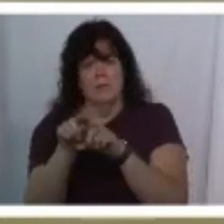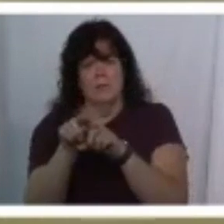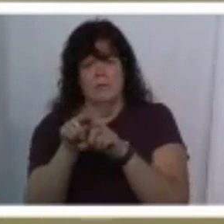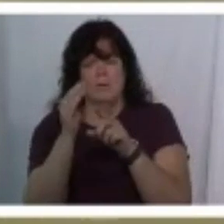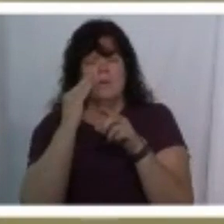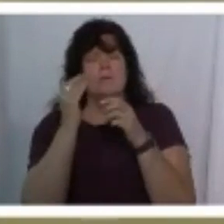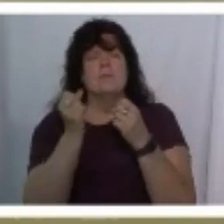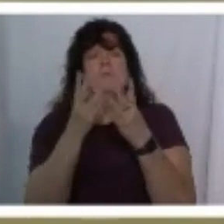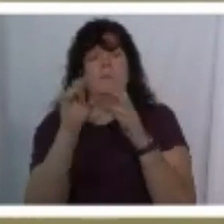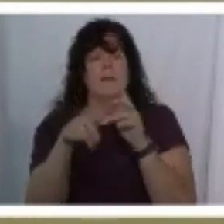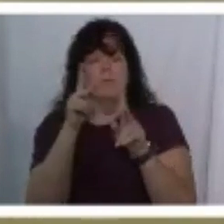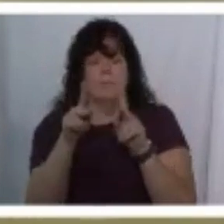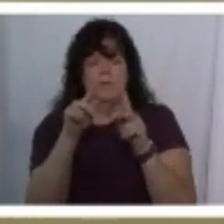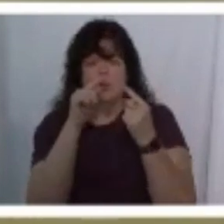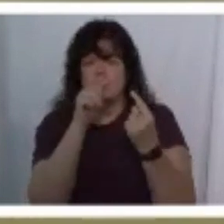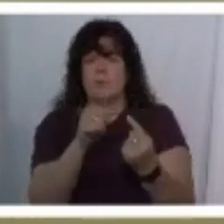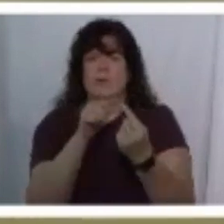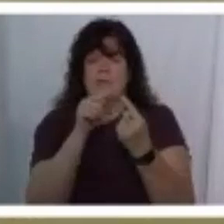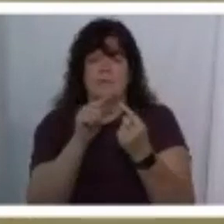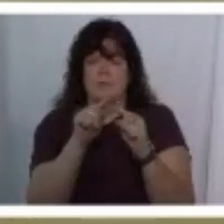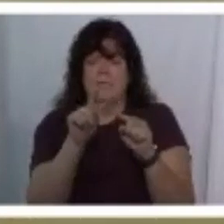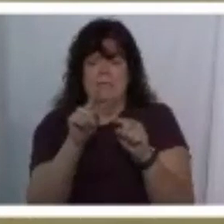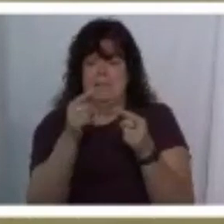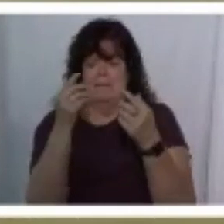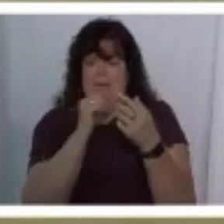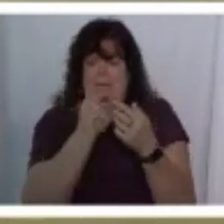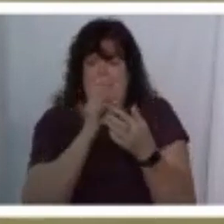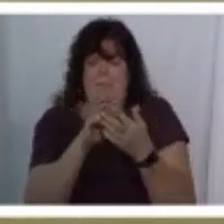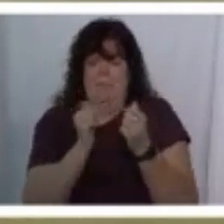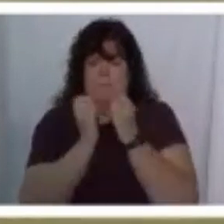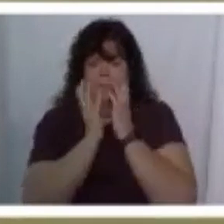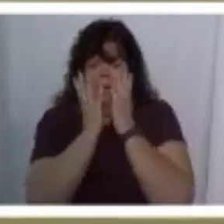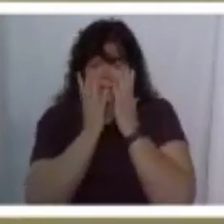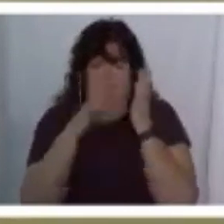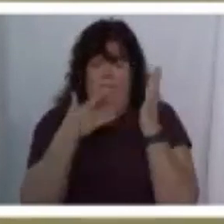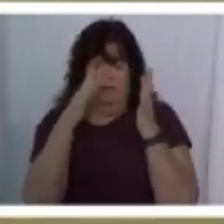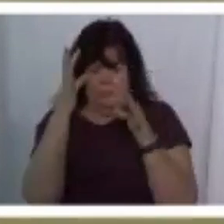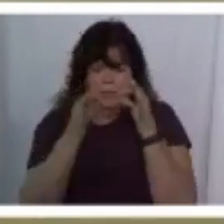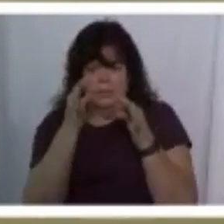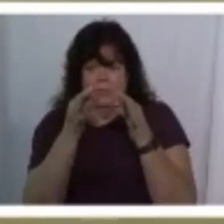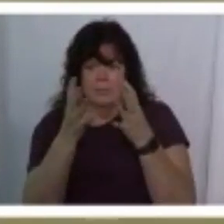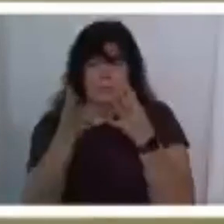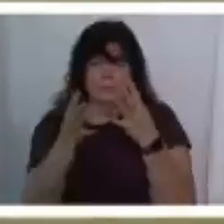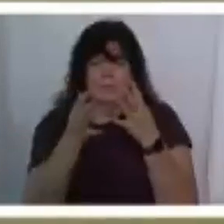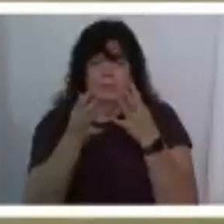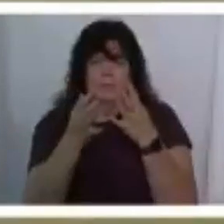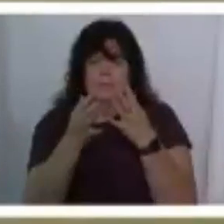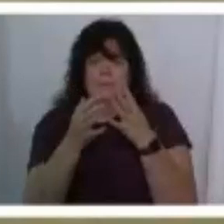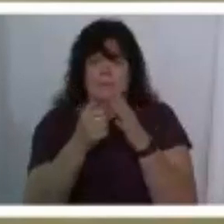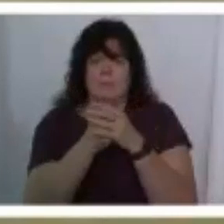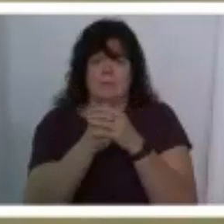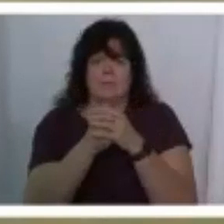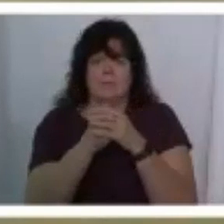there's so many other people struggling but they don't say it they're embarrassed about it they feel judgment they're they're scared um to be vulnerable